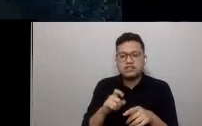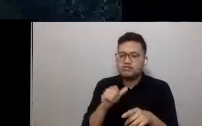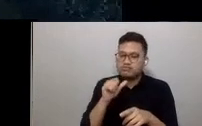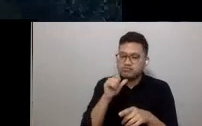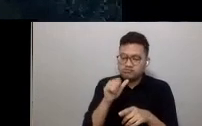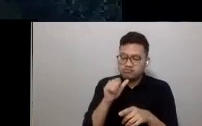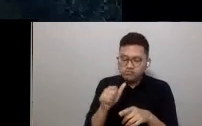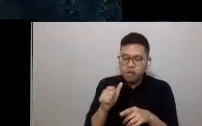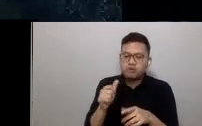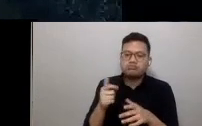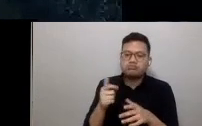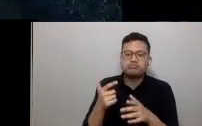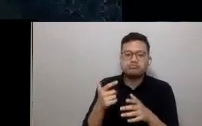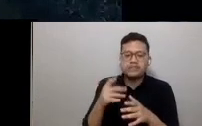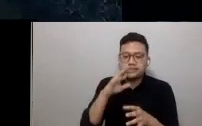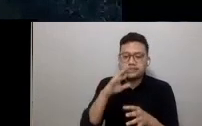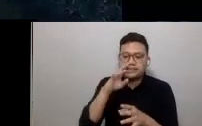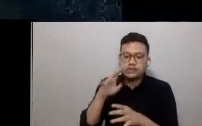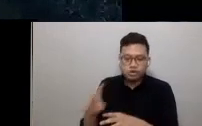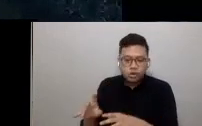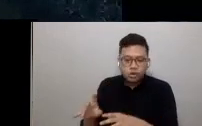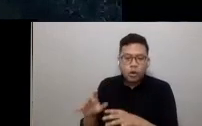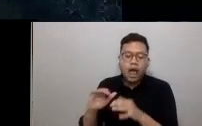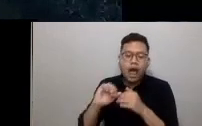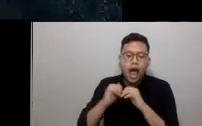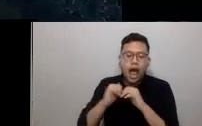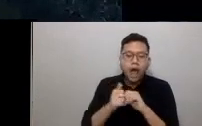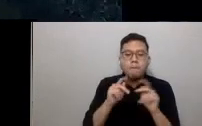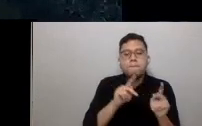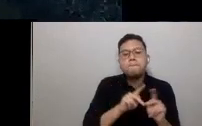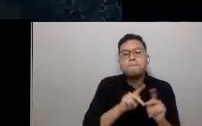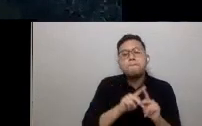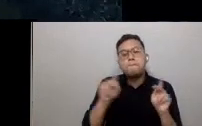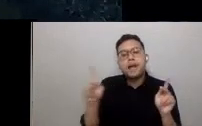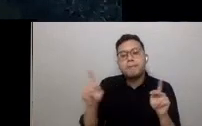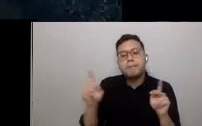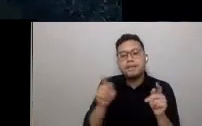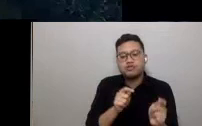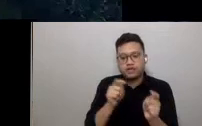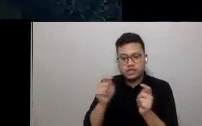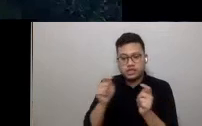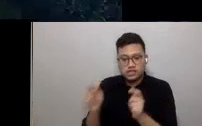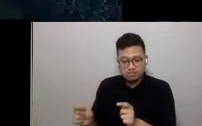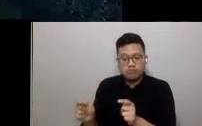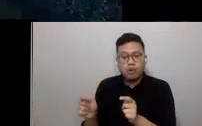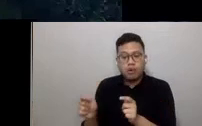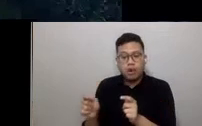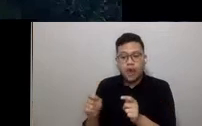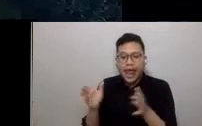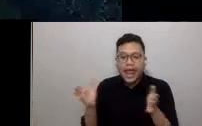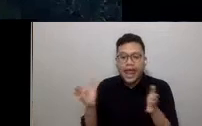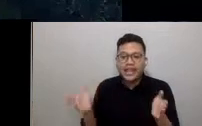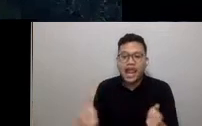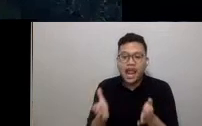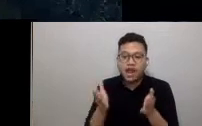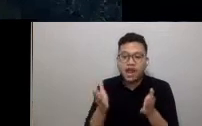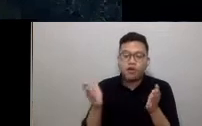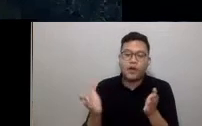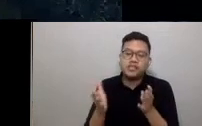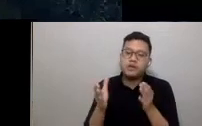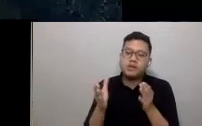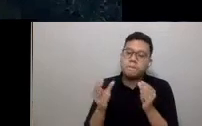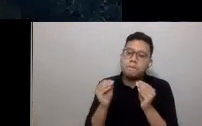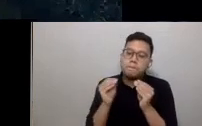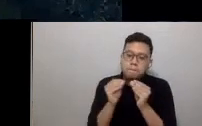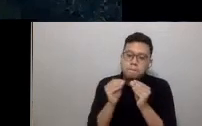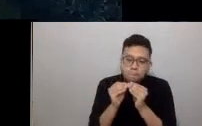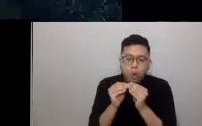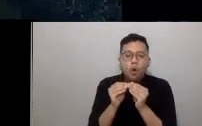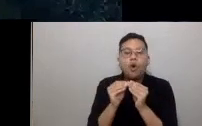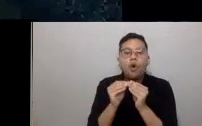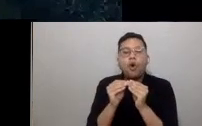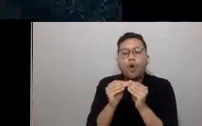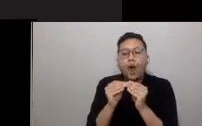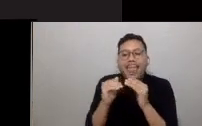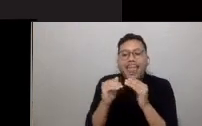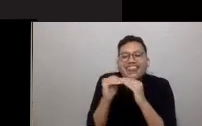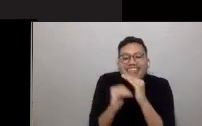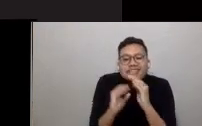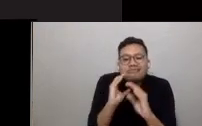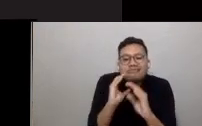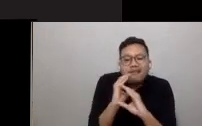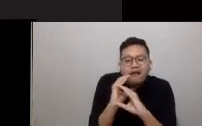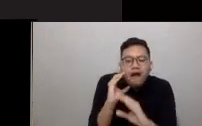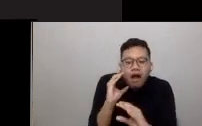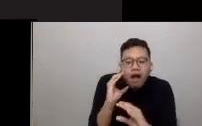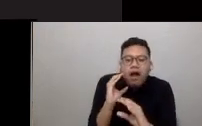transportation in the long term can maintain our drive towards a car-light, cleaner, greener built environment.